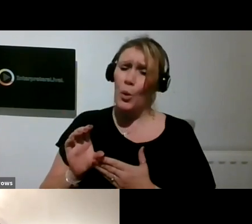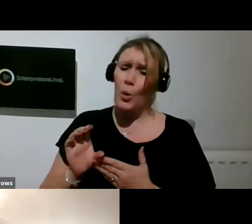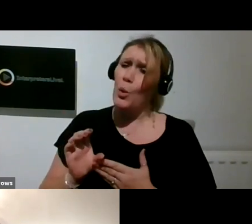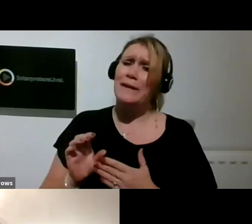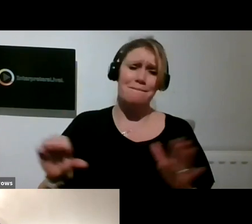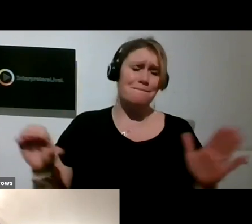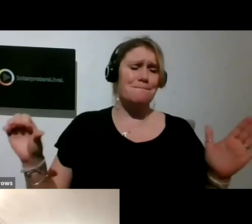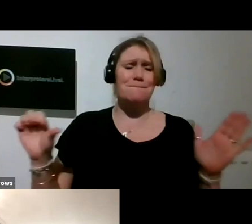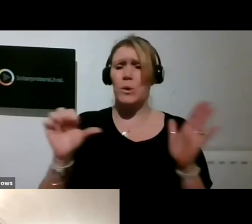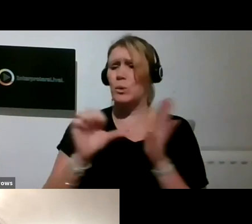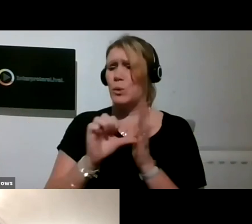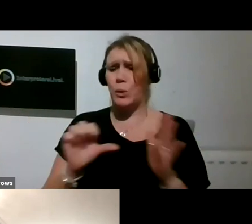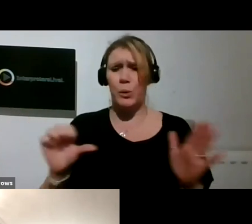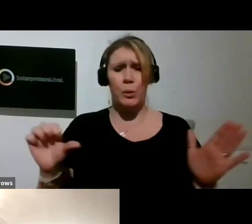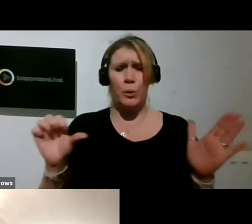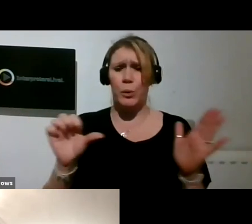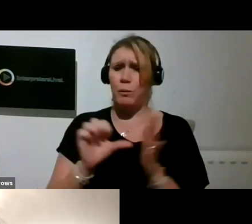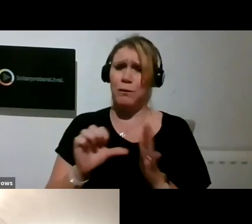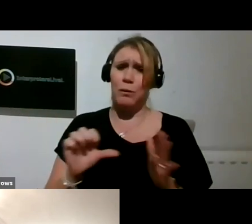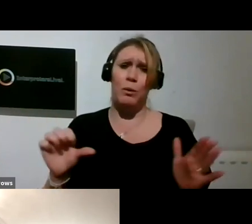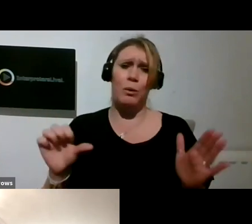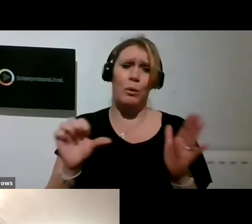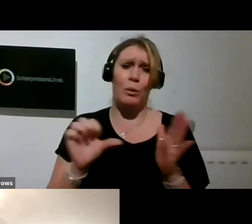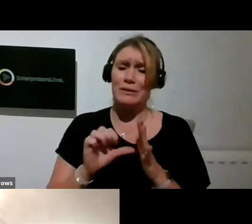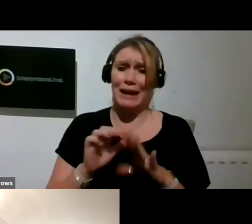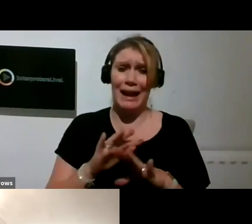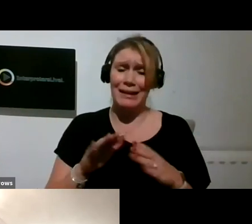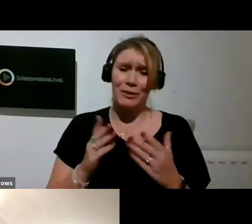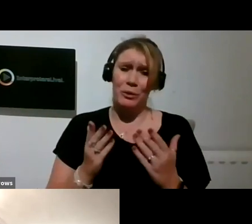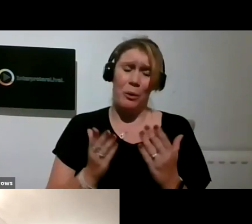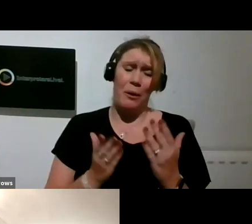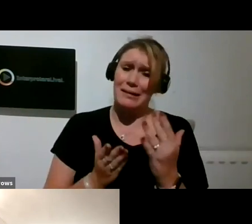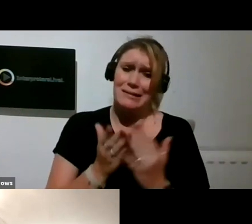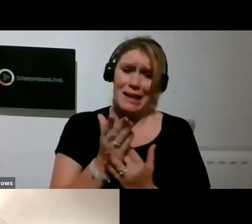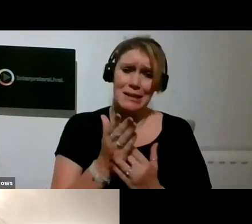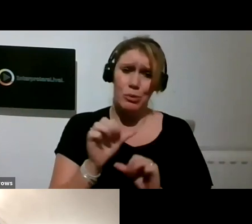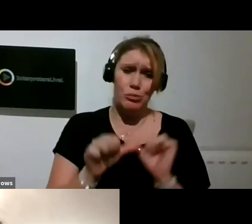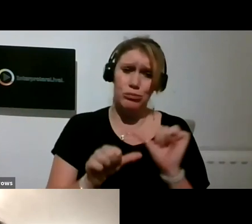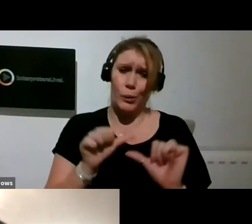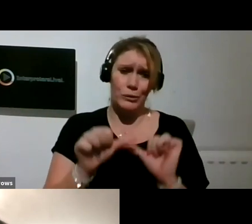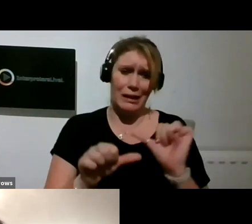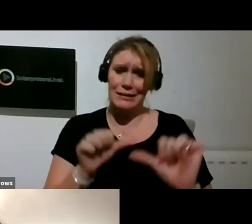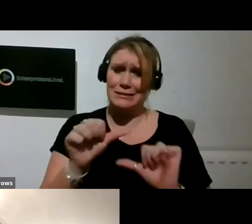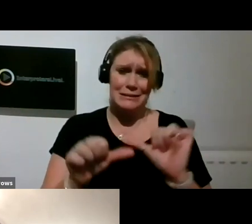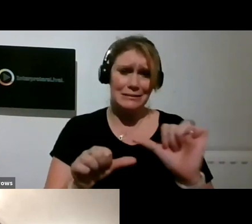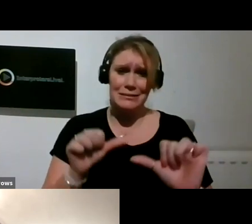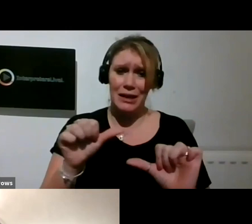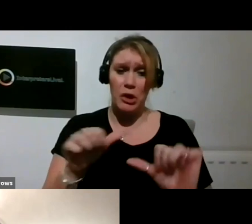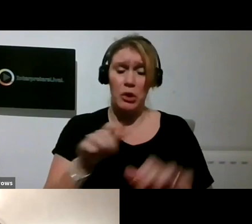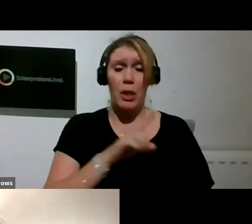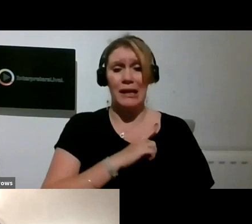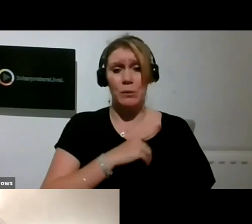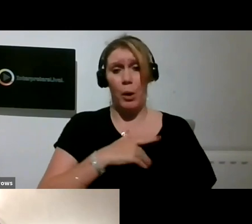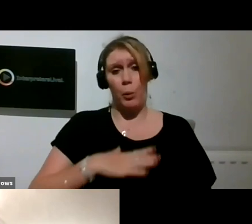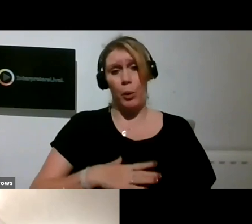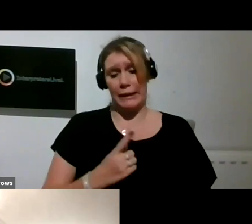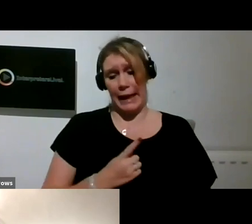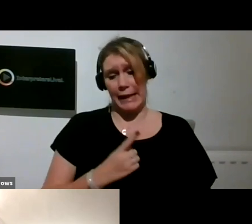and inaccessible process. And so we, we wanted to create something that,